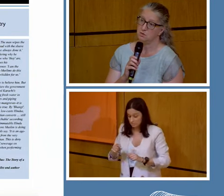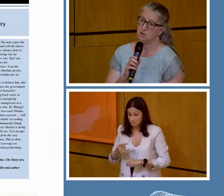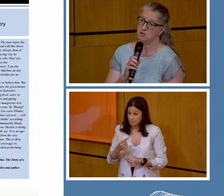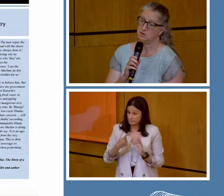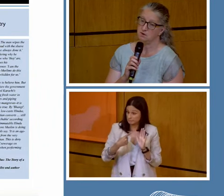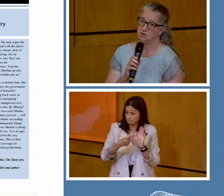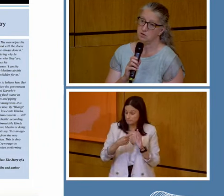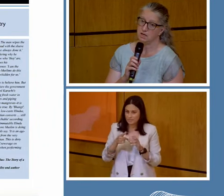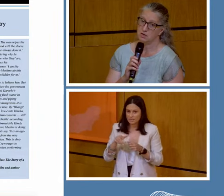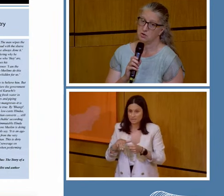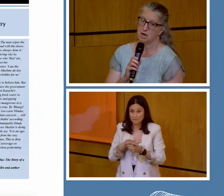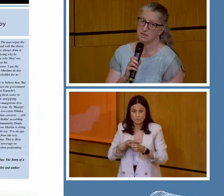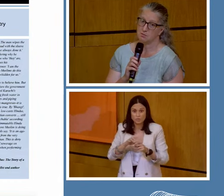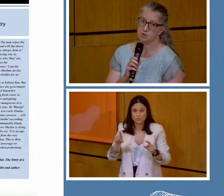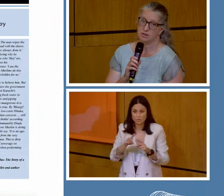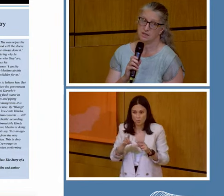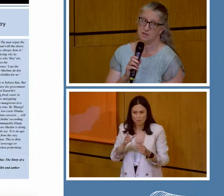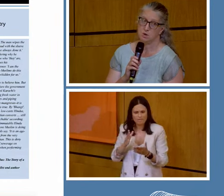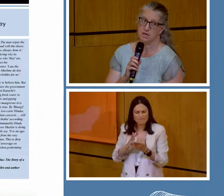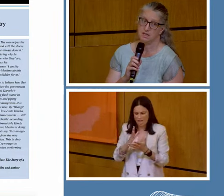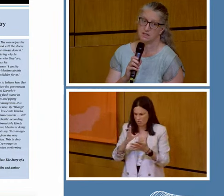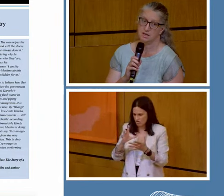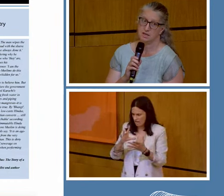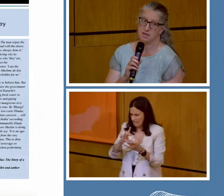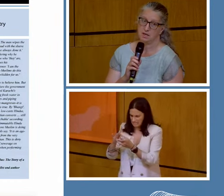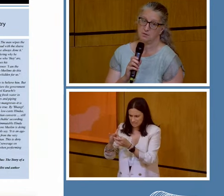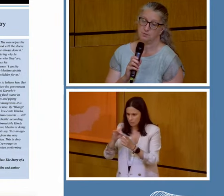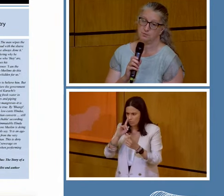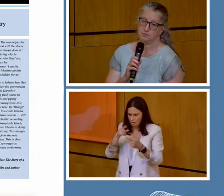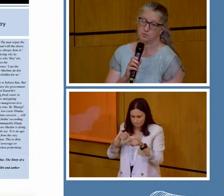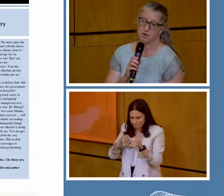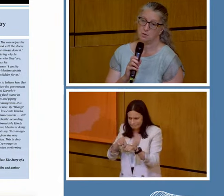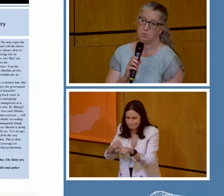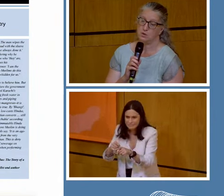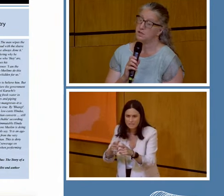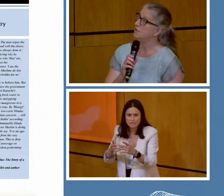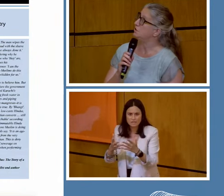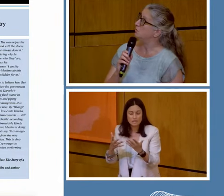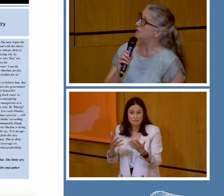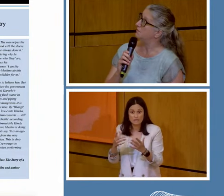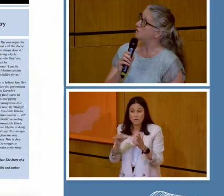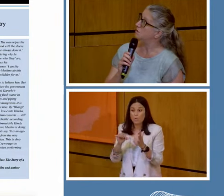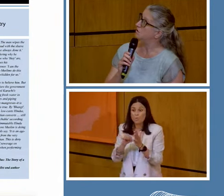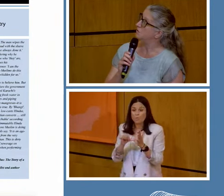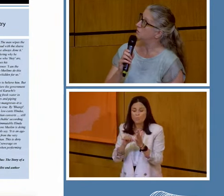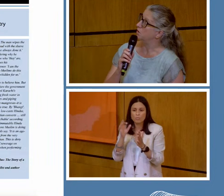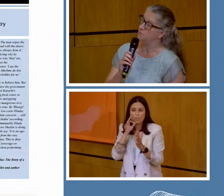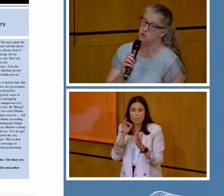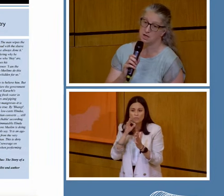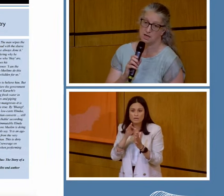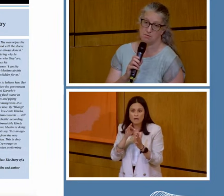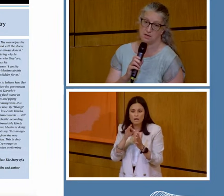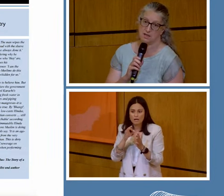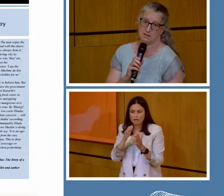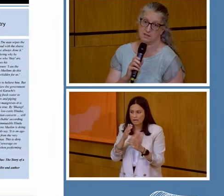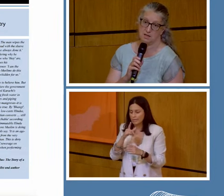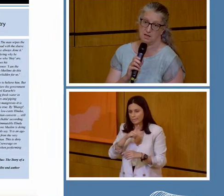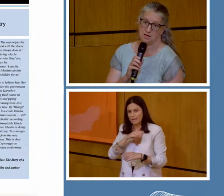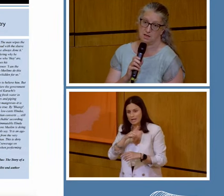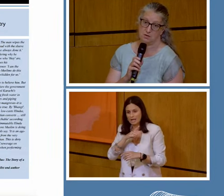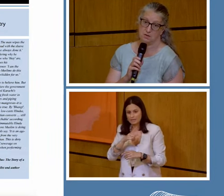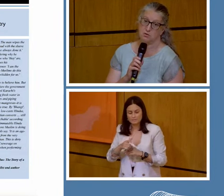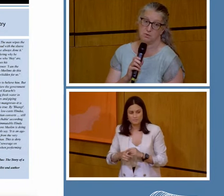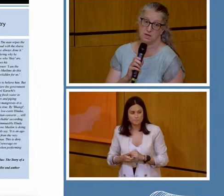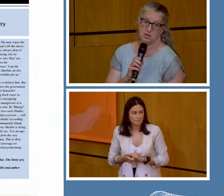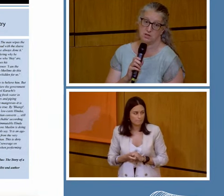situations are very intractable. And as well as the water issue, we have issues of shame and